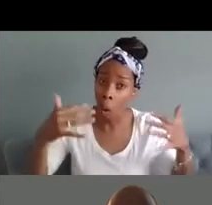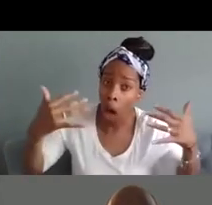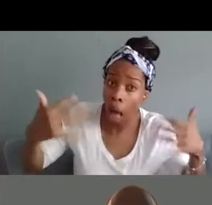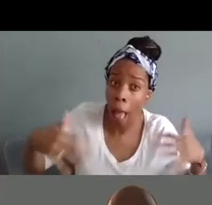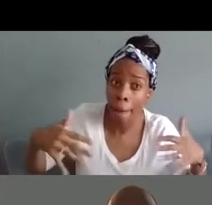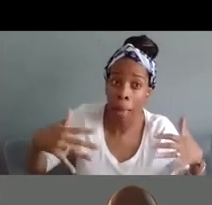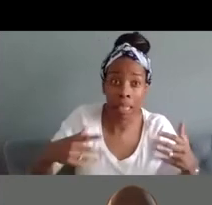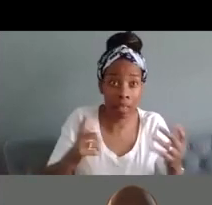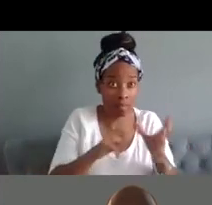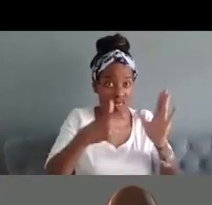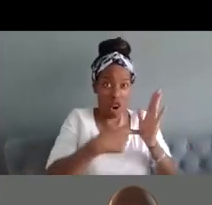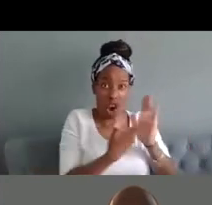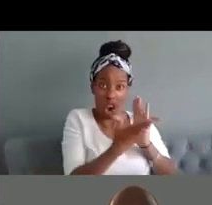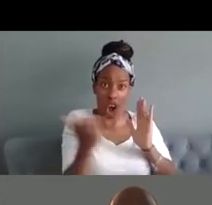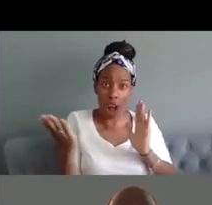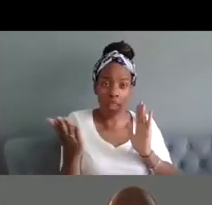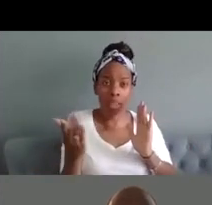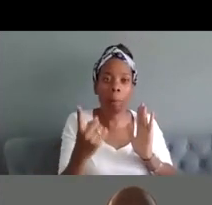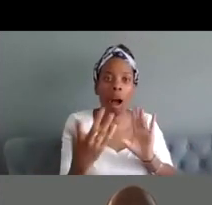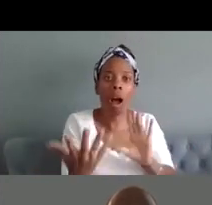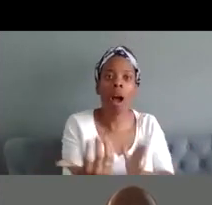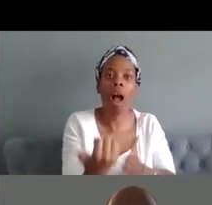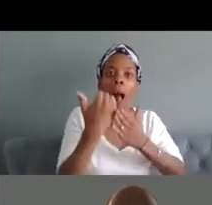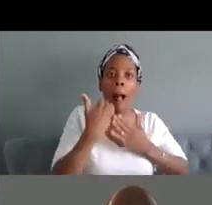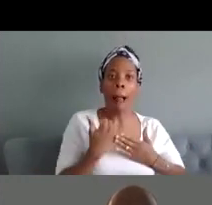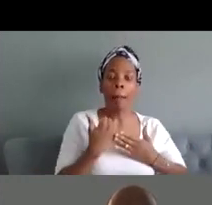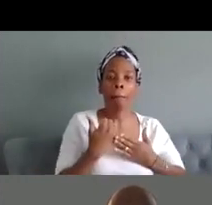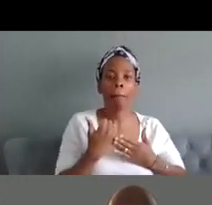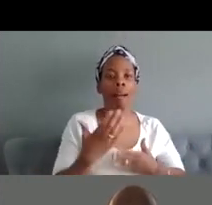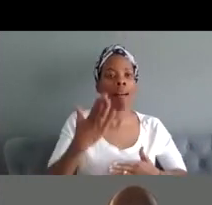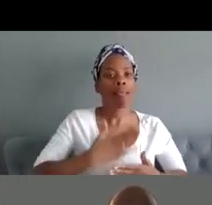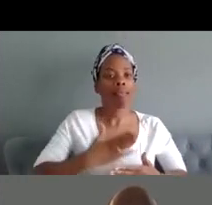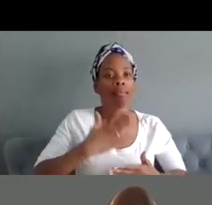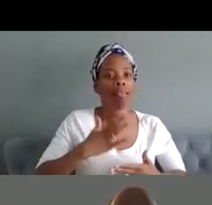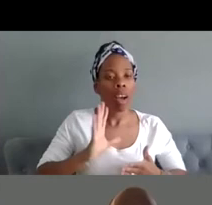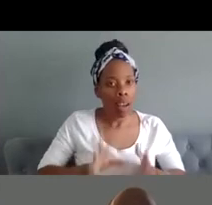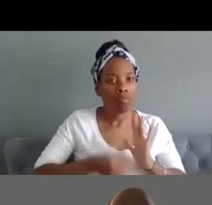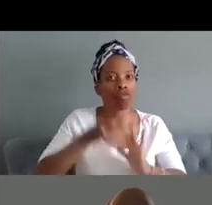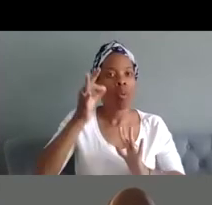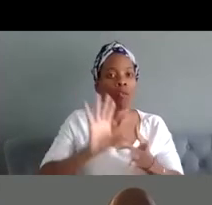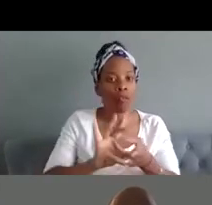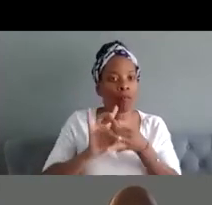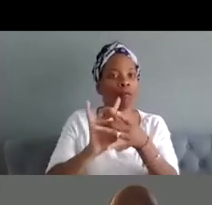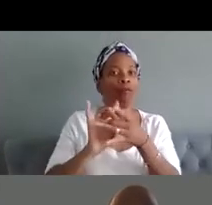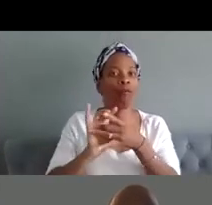work of art also had this sort of function which was about his well-being and that was the process